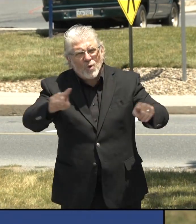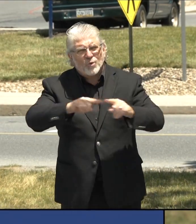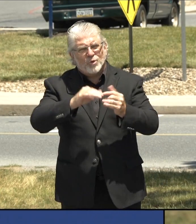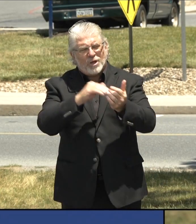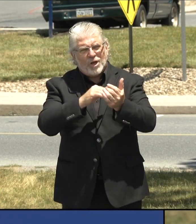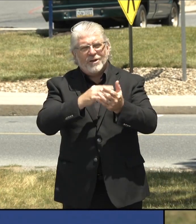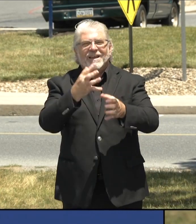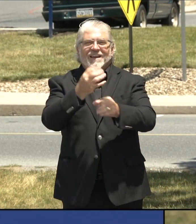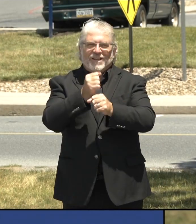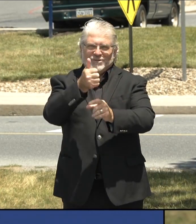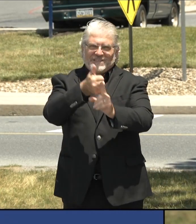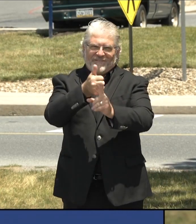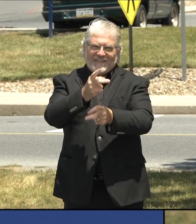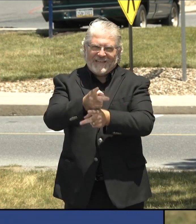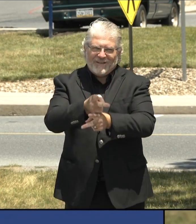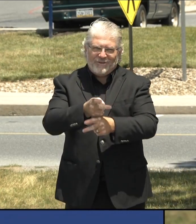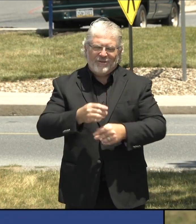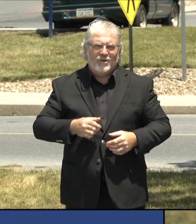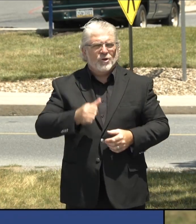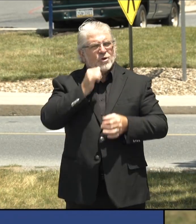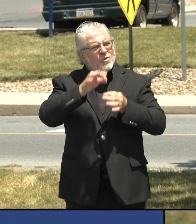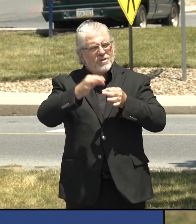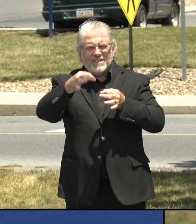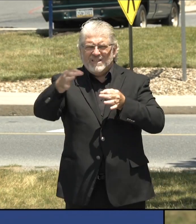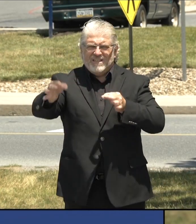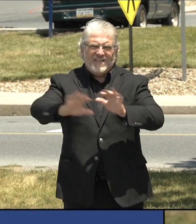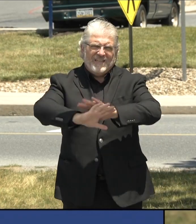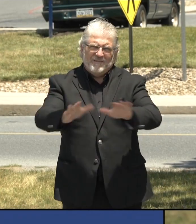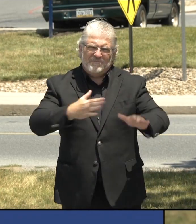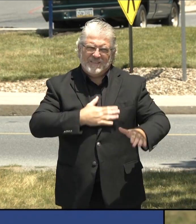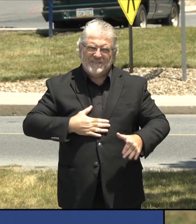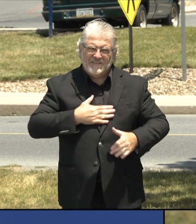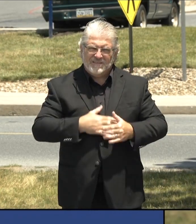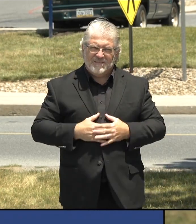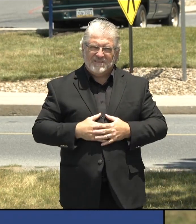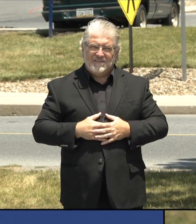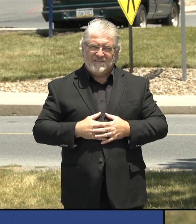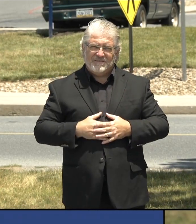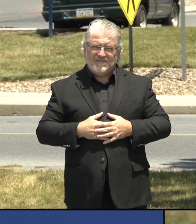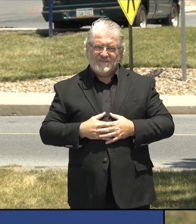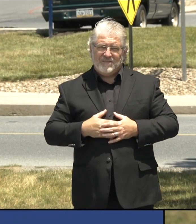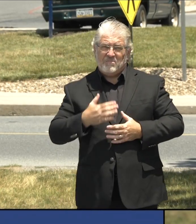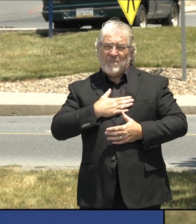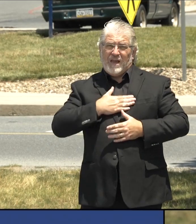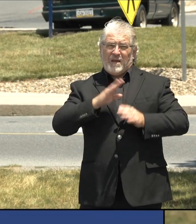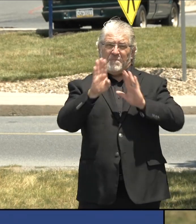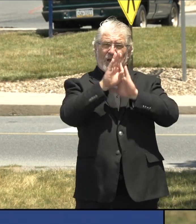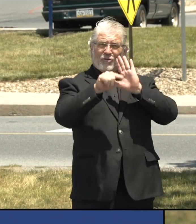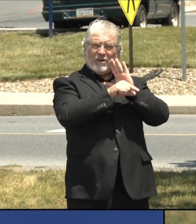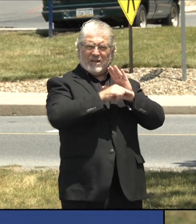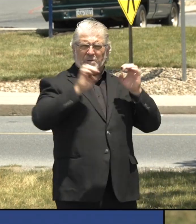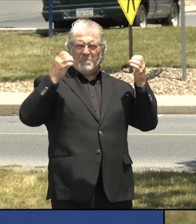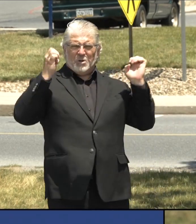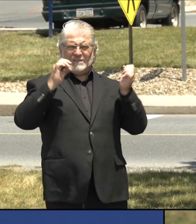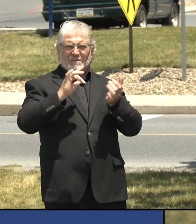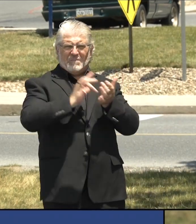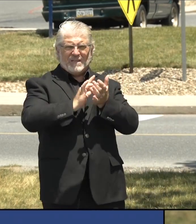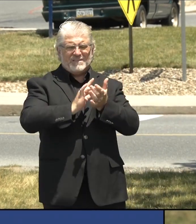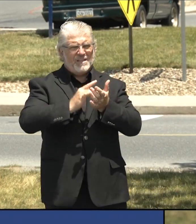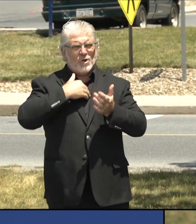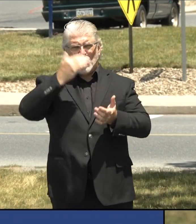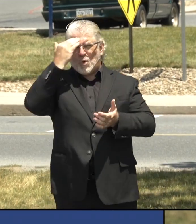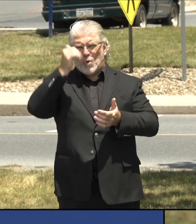Please do not delay an emergency. My background is in emergency medicine and that's the last thing I want to see. Delaying care can lead to other